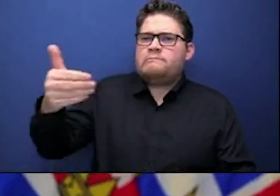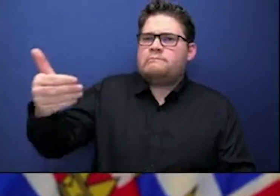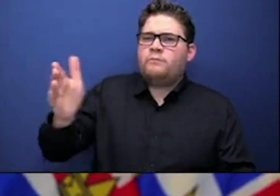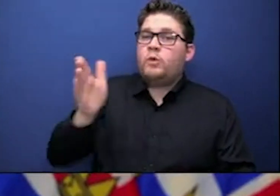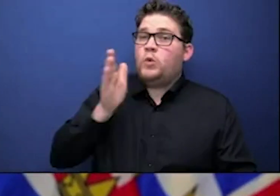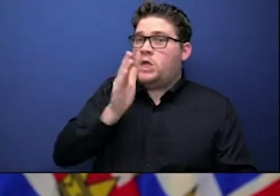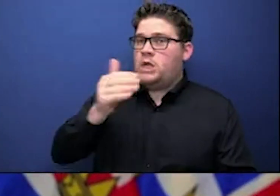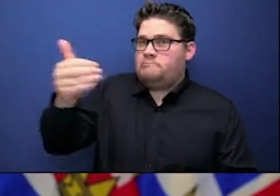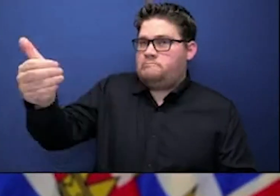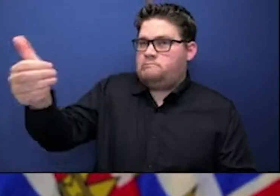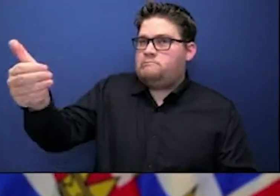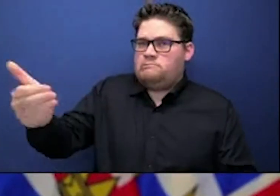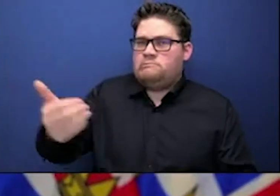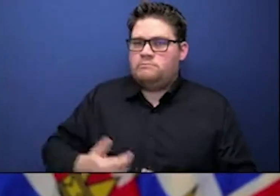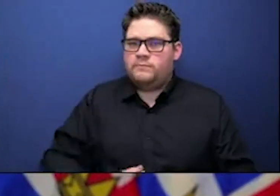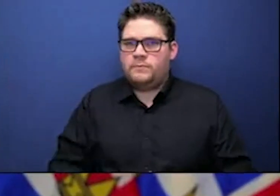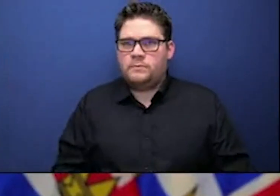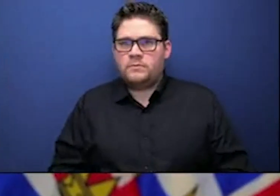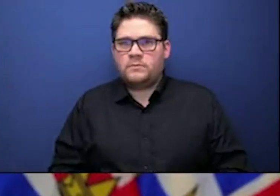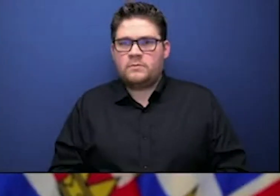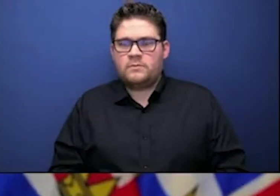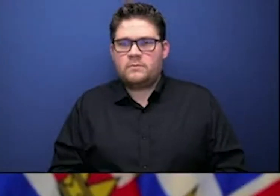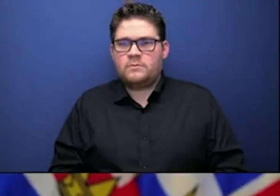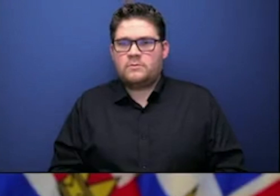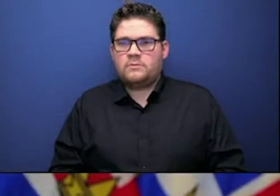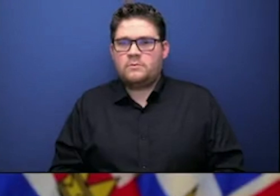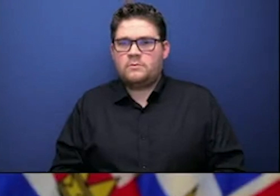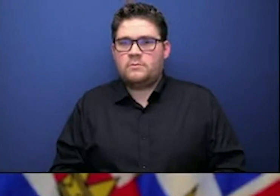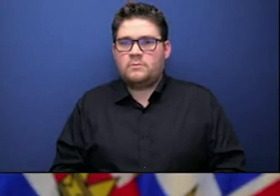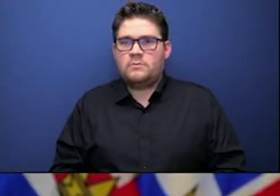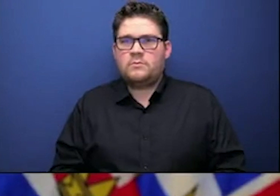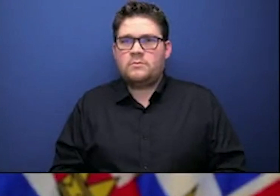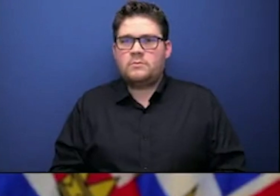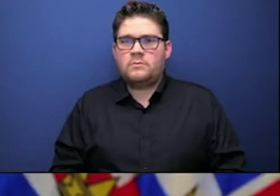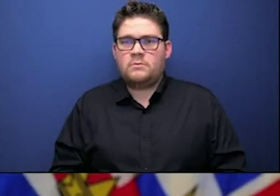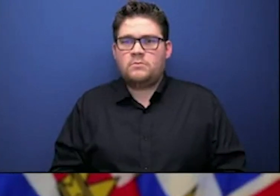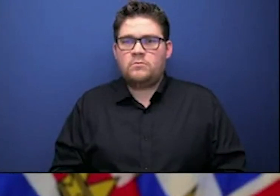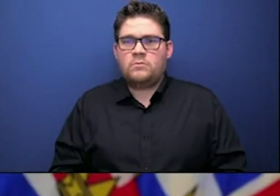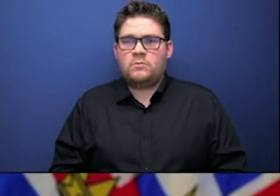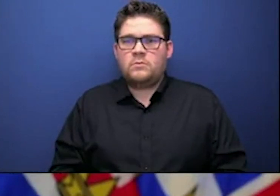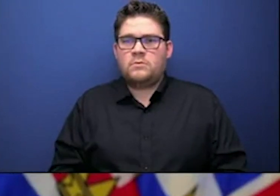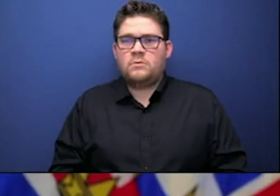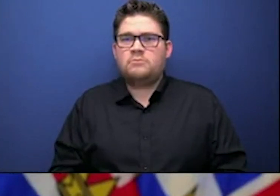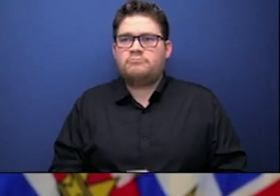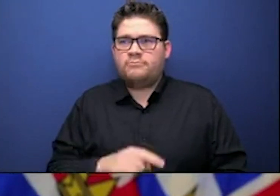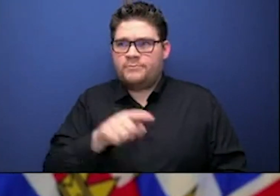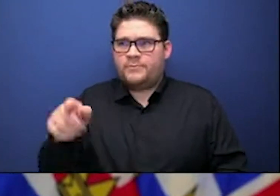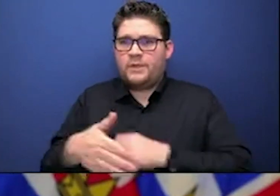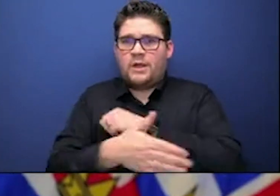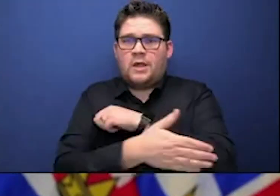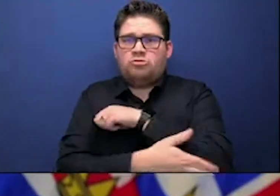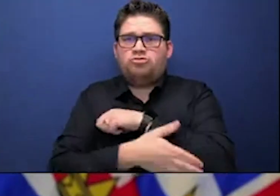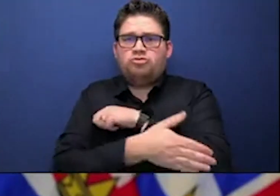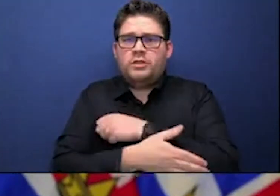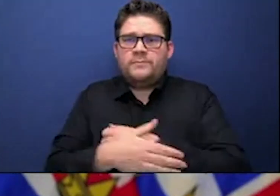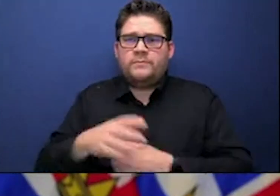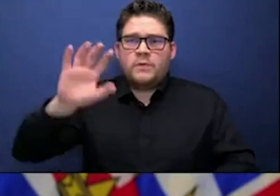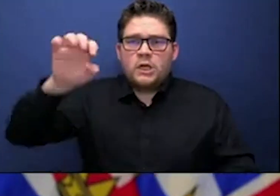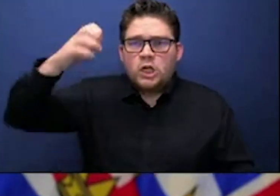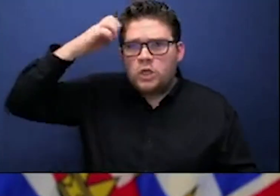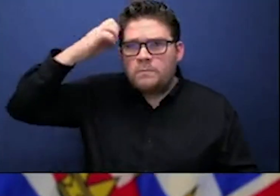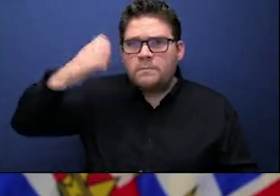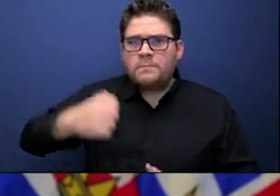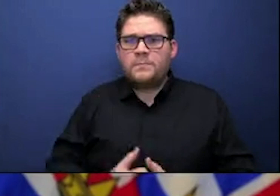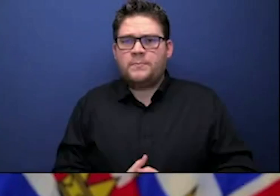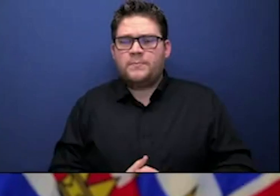The other part of it, though, is what we're seeing with countries around the world. So the European medicine agency, the EMEA,